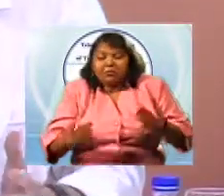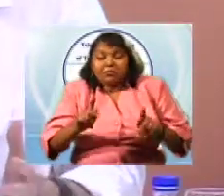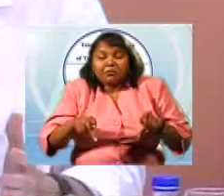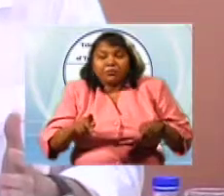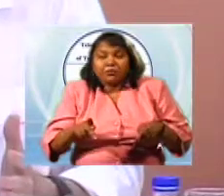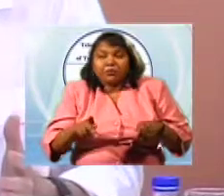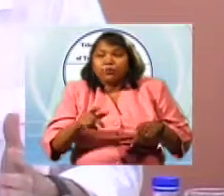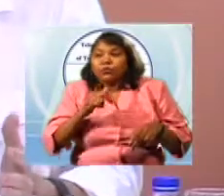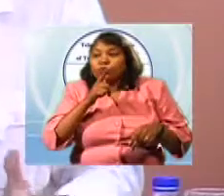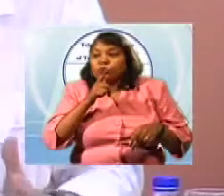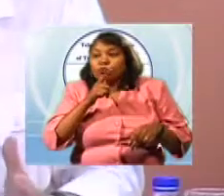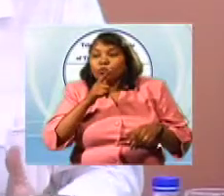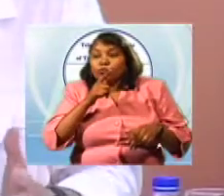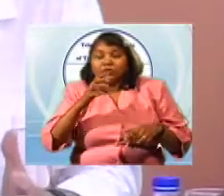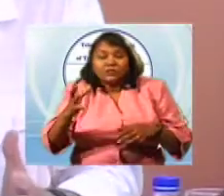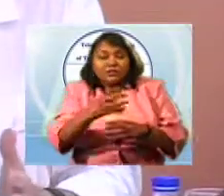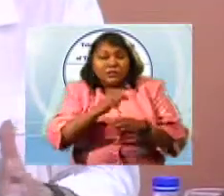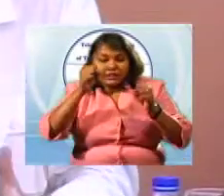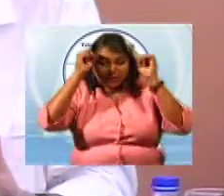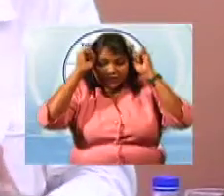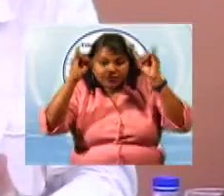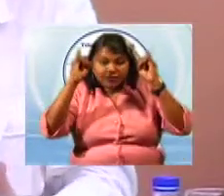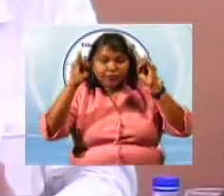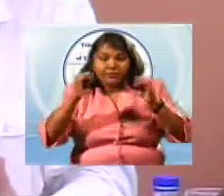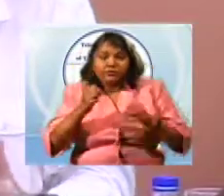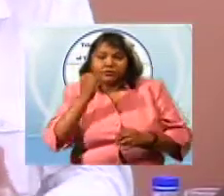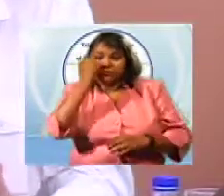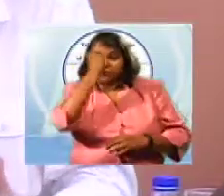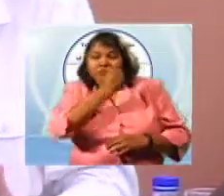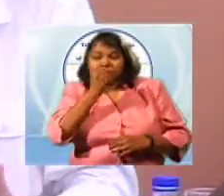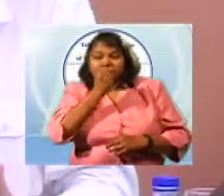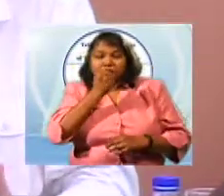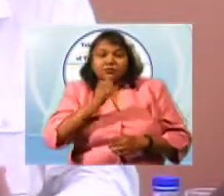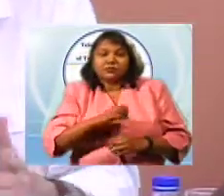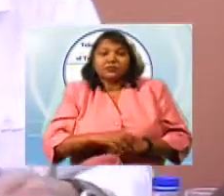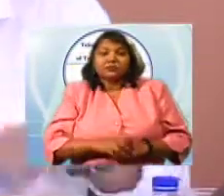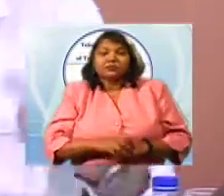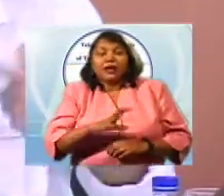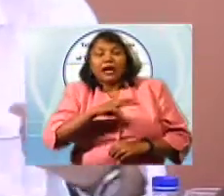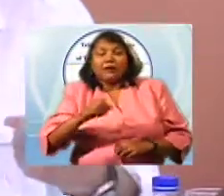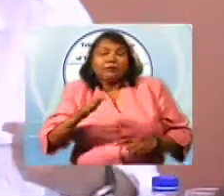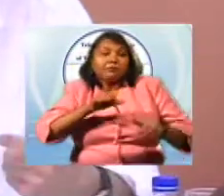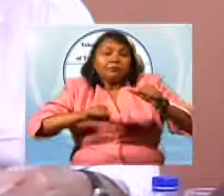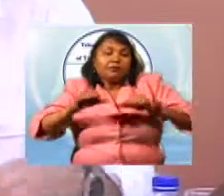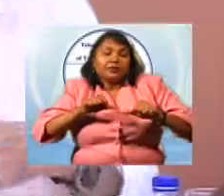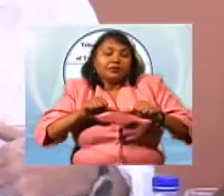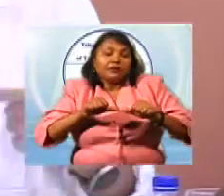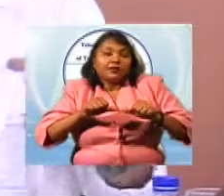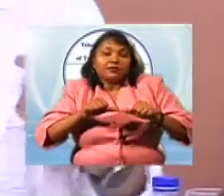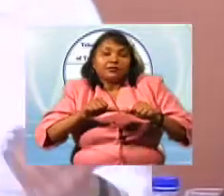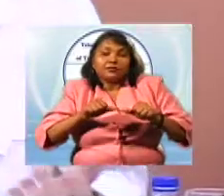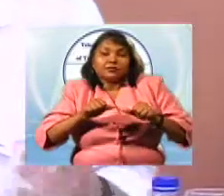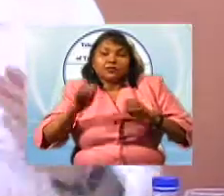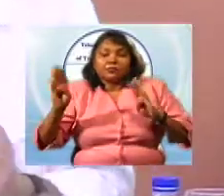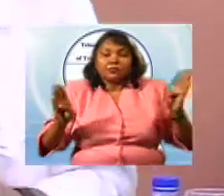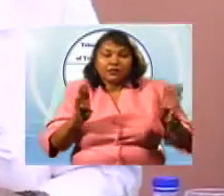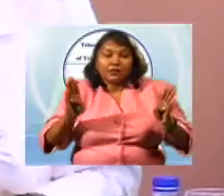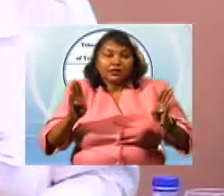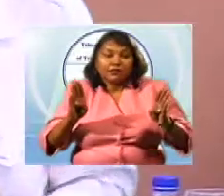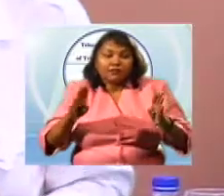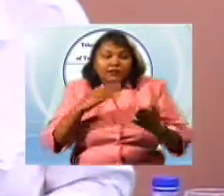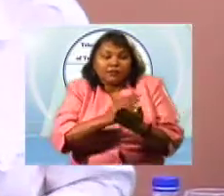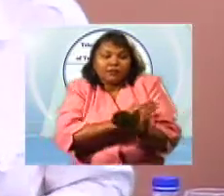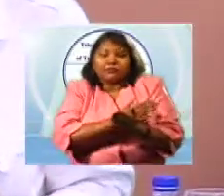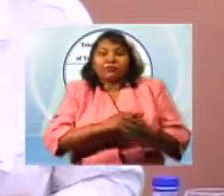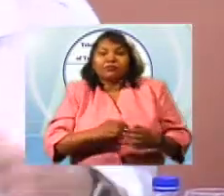who take that much more seriously, what is being put there, and act on it, rather than just being an